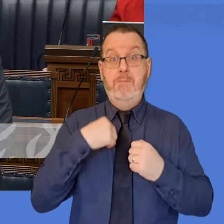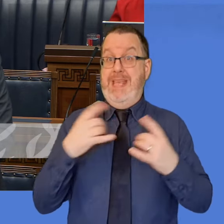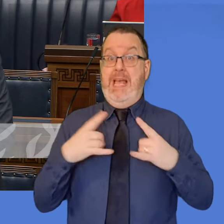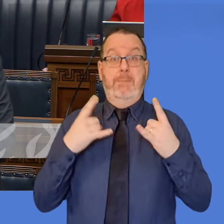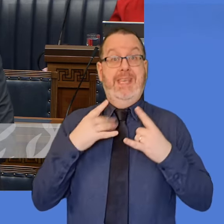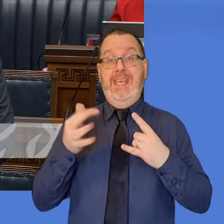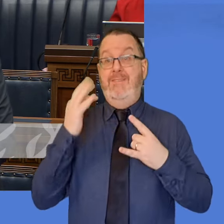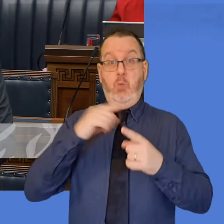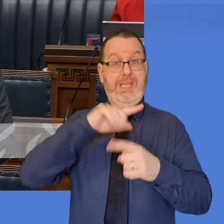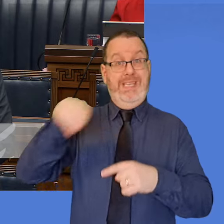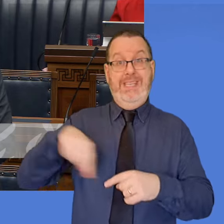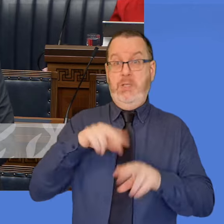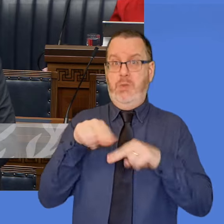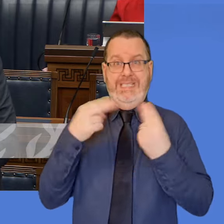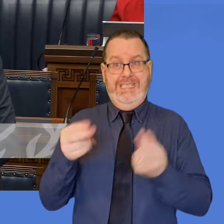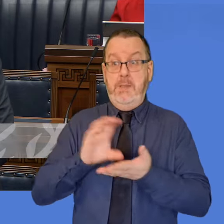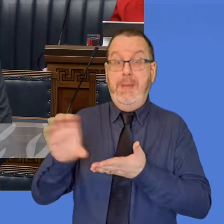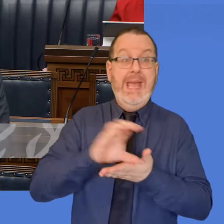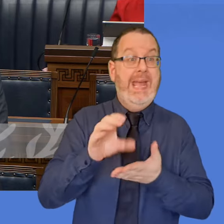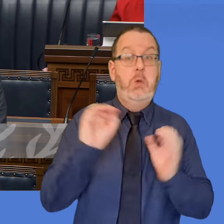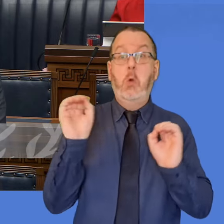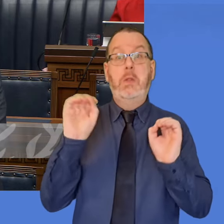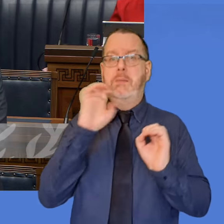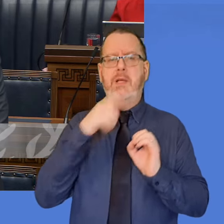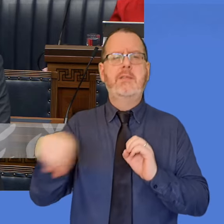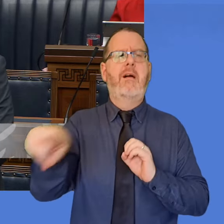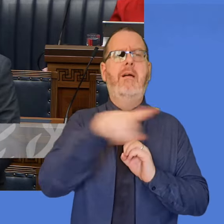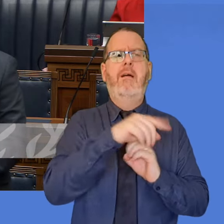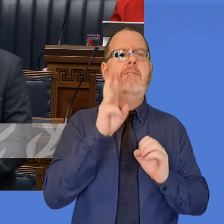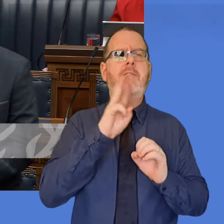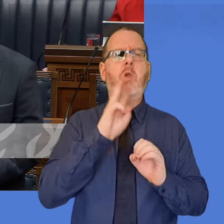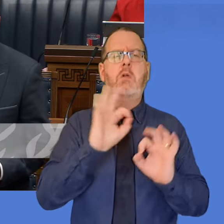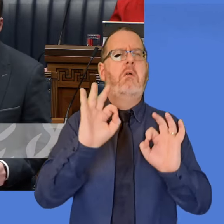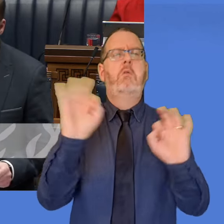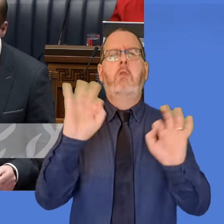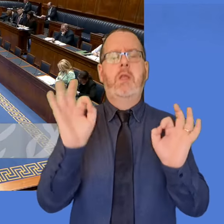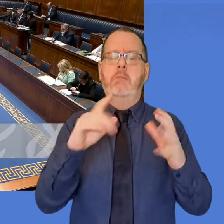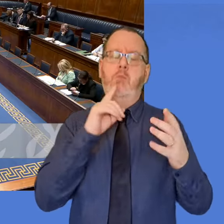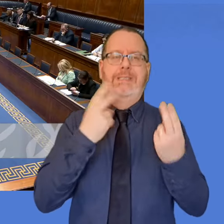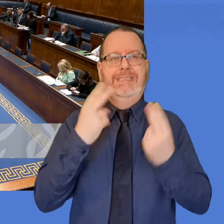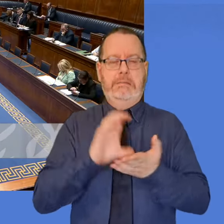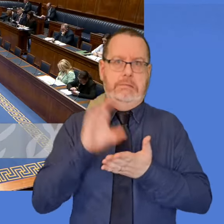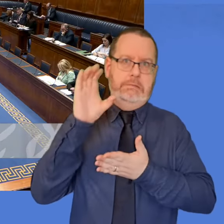that fund because it was not needed, but we will need an awful lot of investment investment, if that is to be the case.